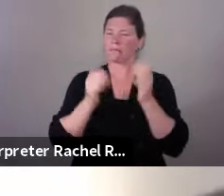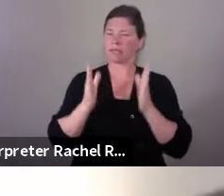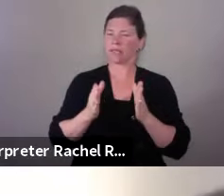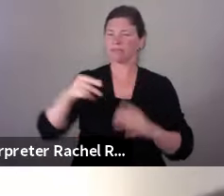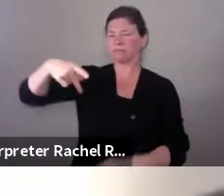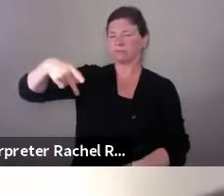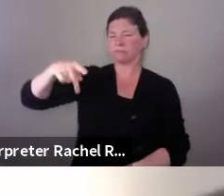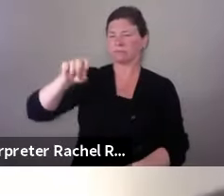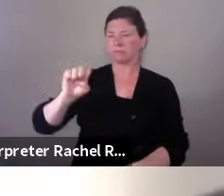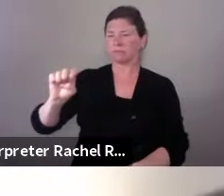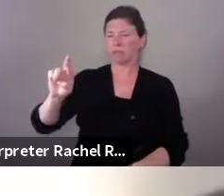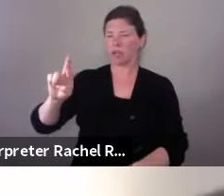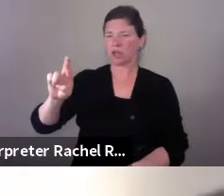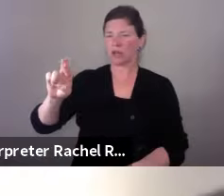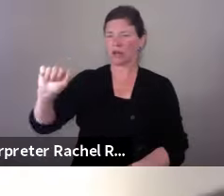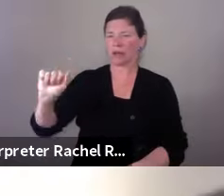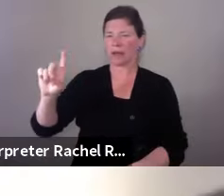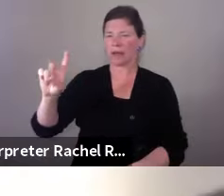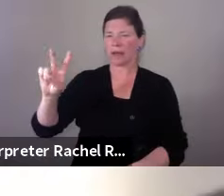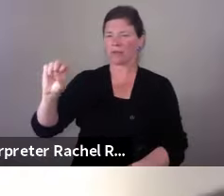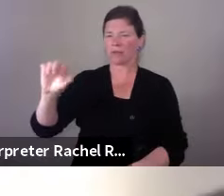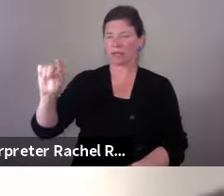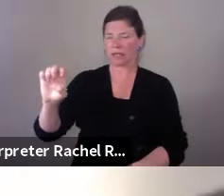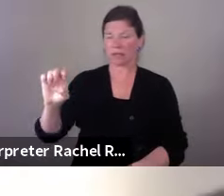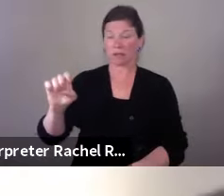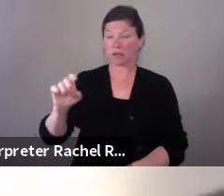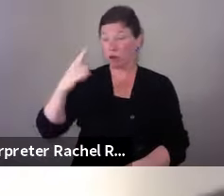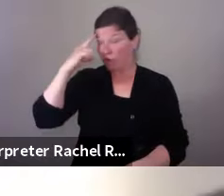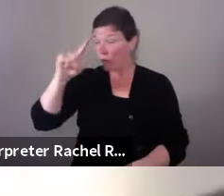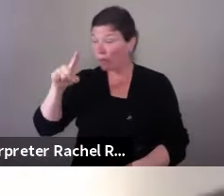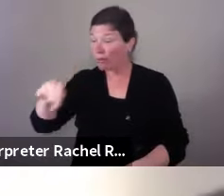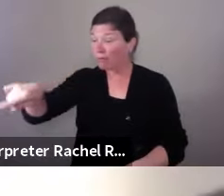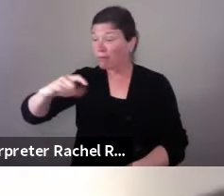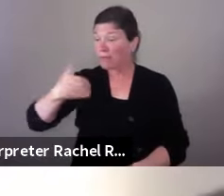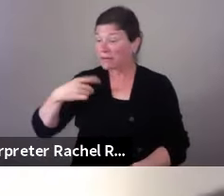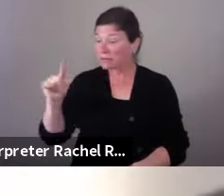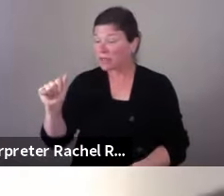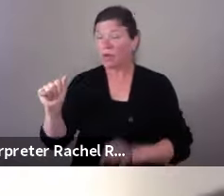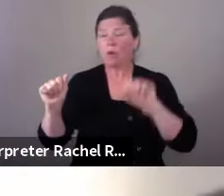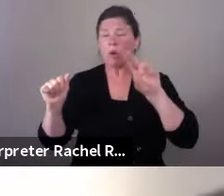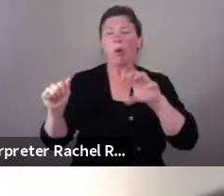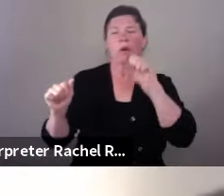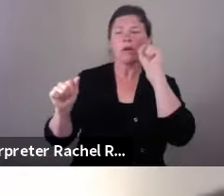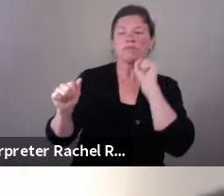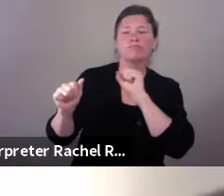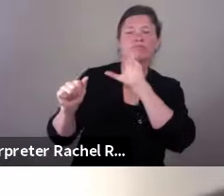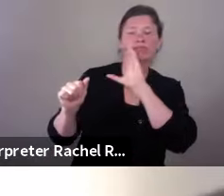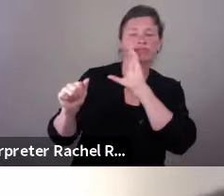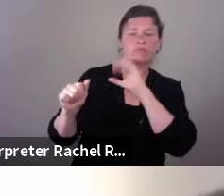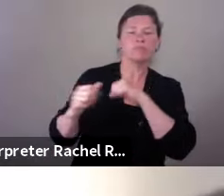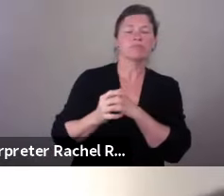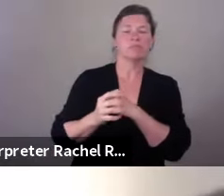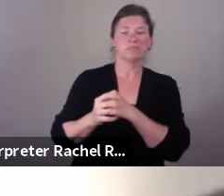elderly. Let be very clear. I'm not just, you know, developmental disability